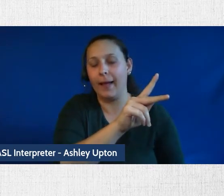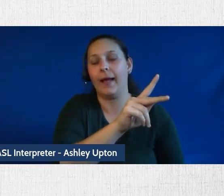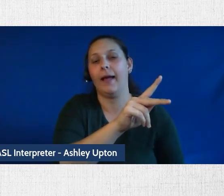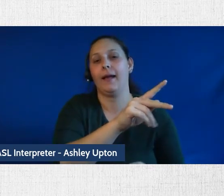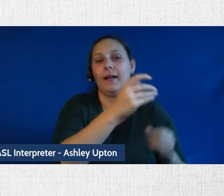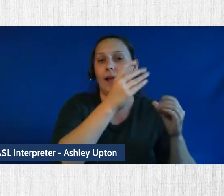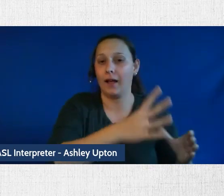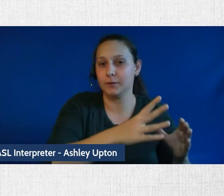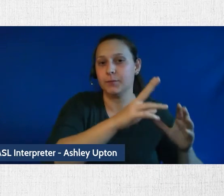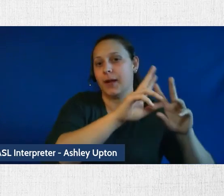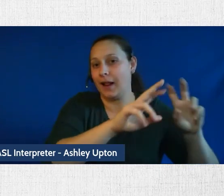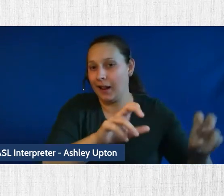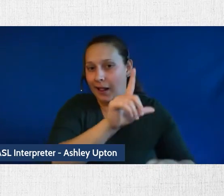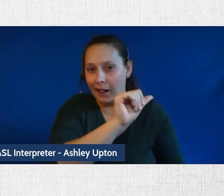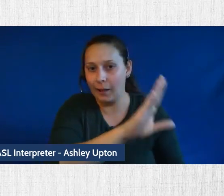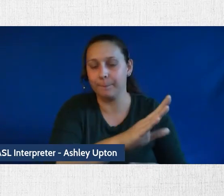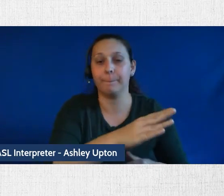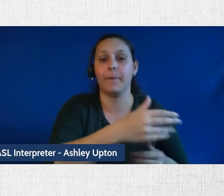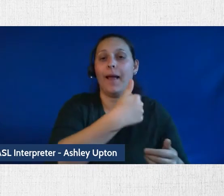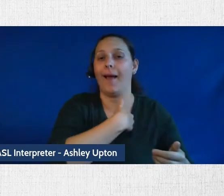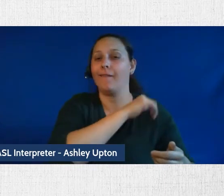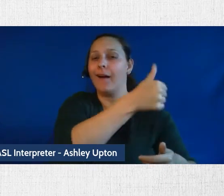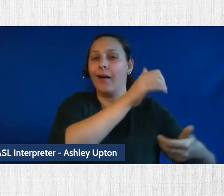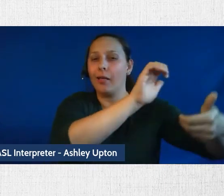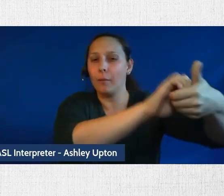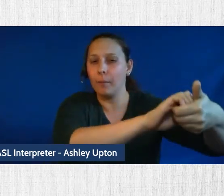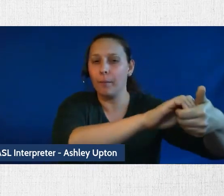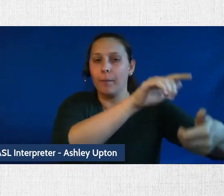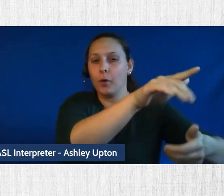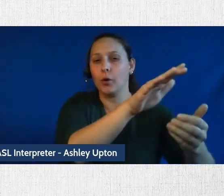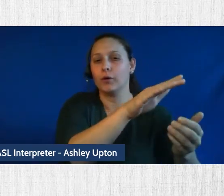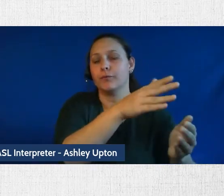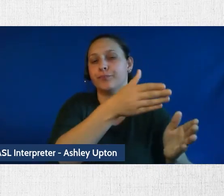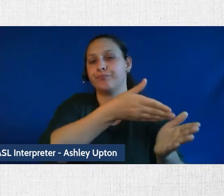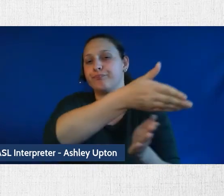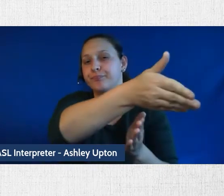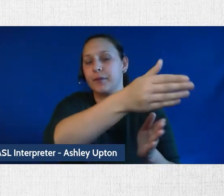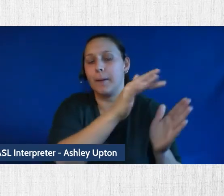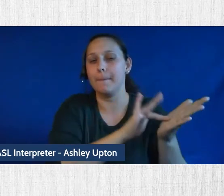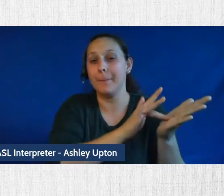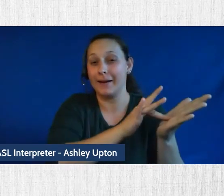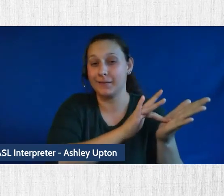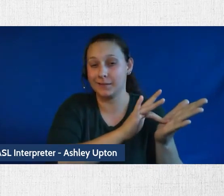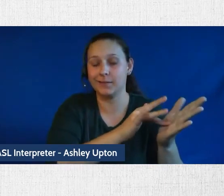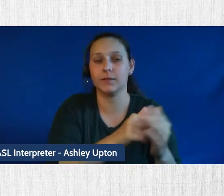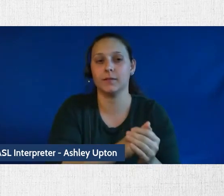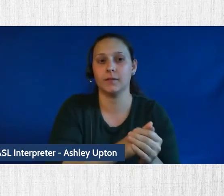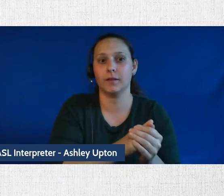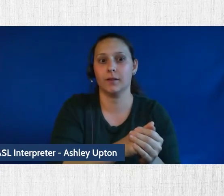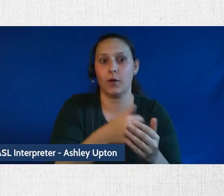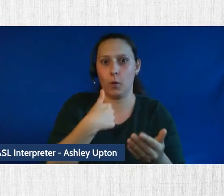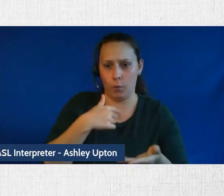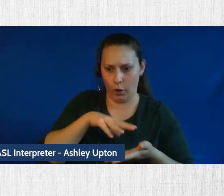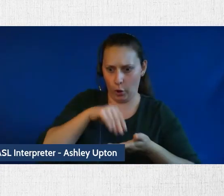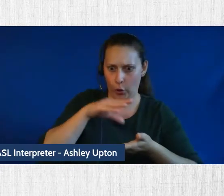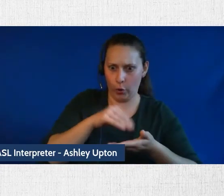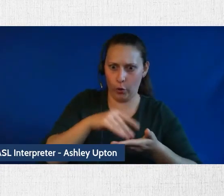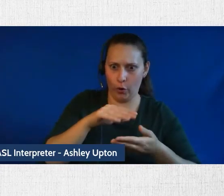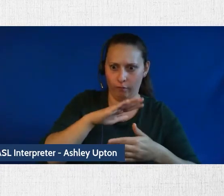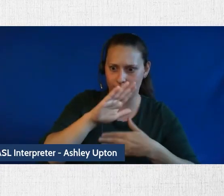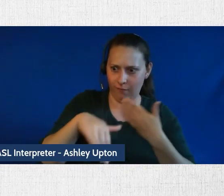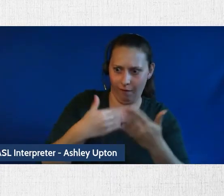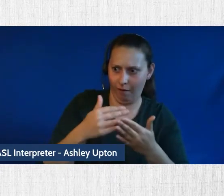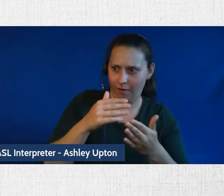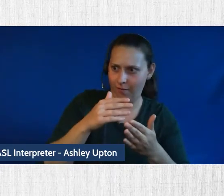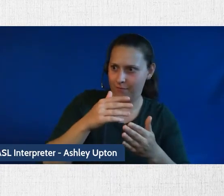partnership with the School of Medicine. So as we learn from all these applied analytics projects, they all kind of flourish